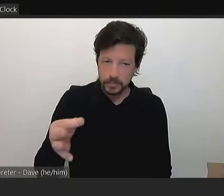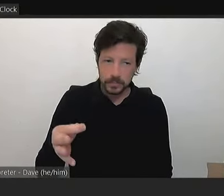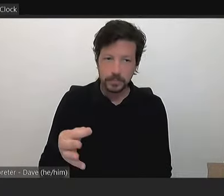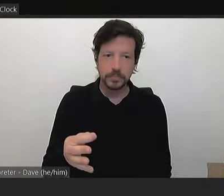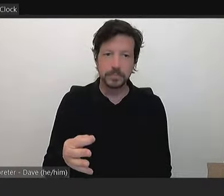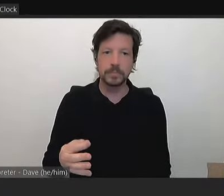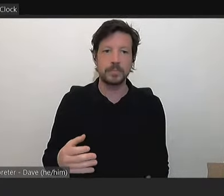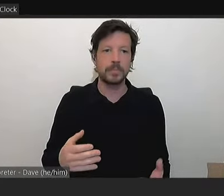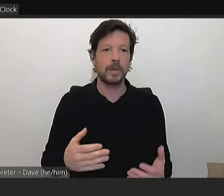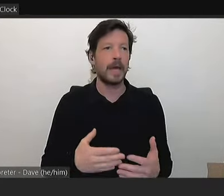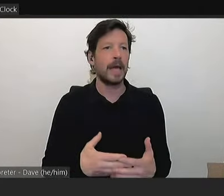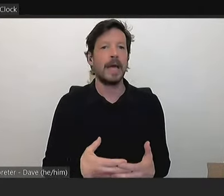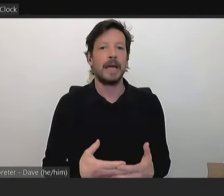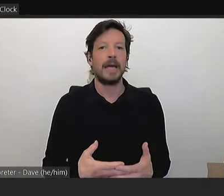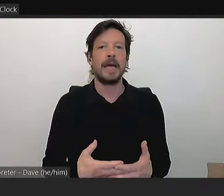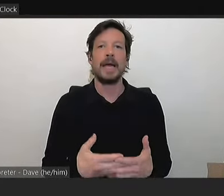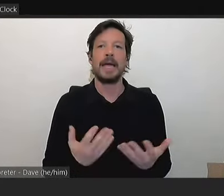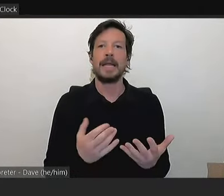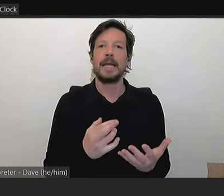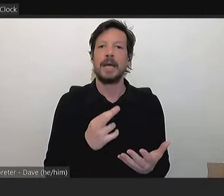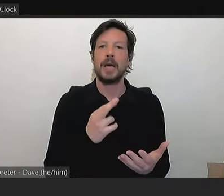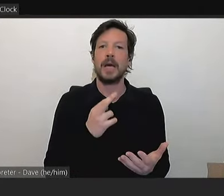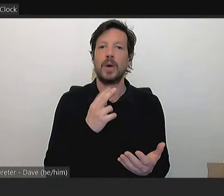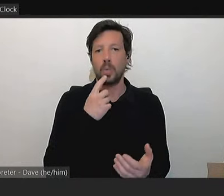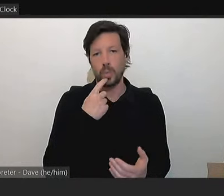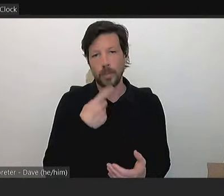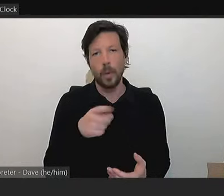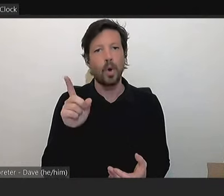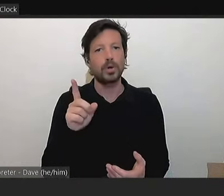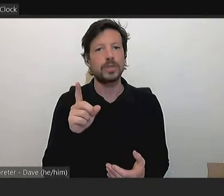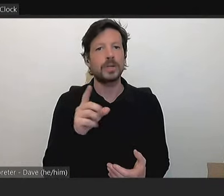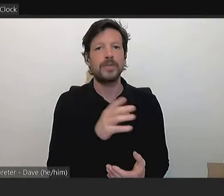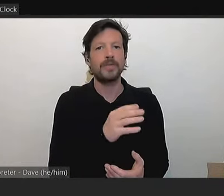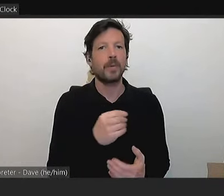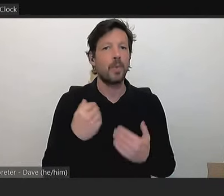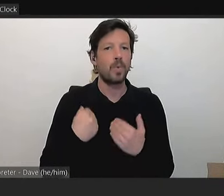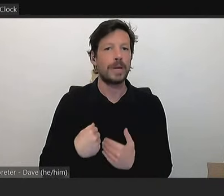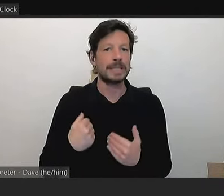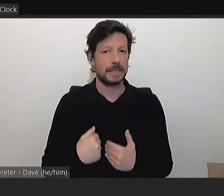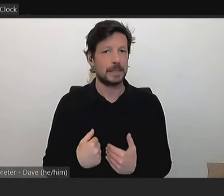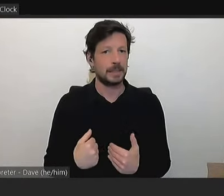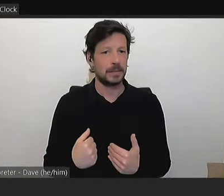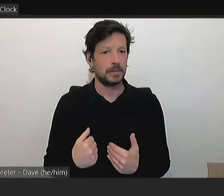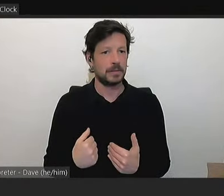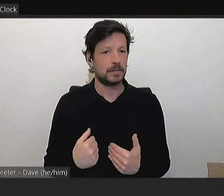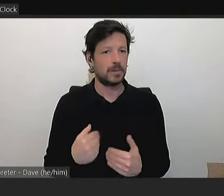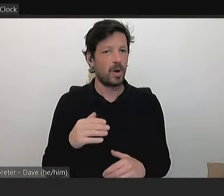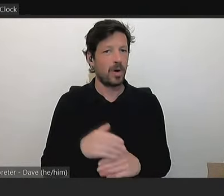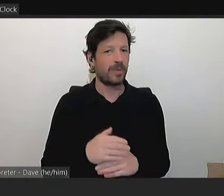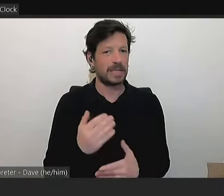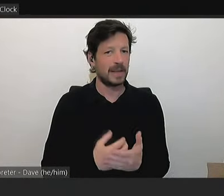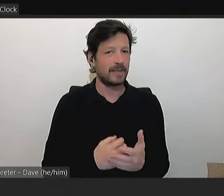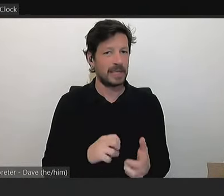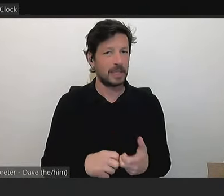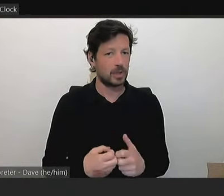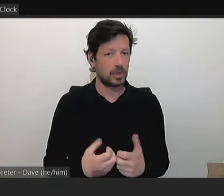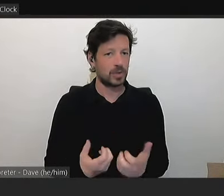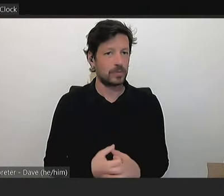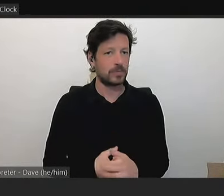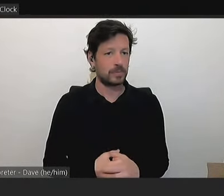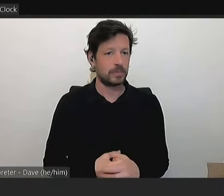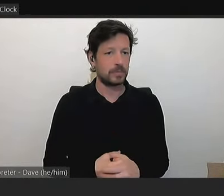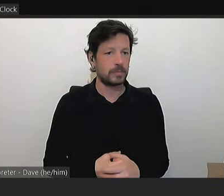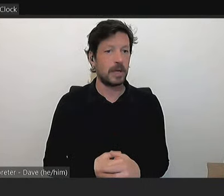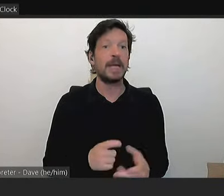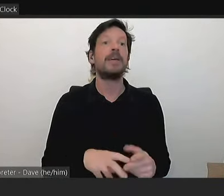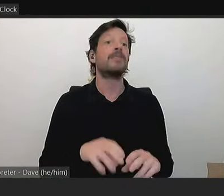been any reports by residents in regards to, um, safety issues. And, um, how many,